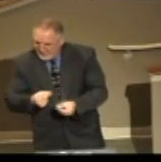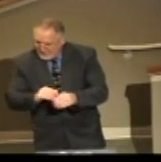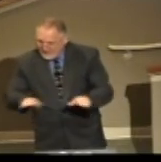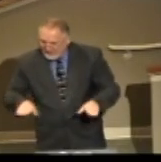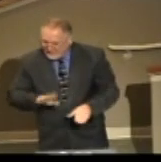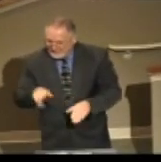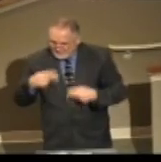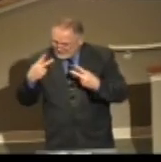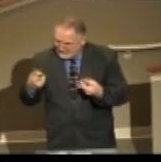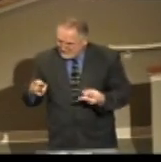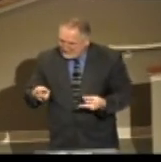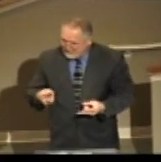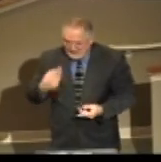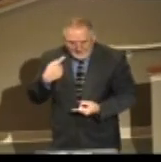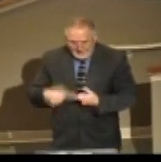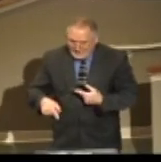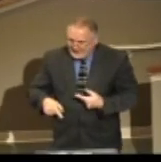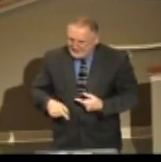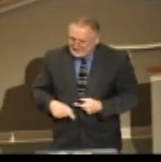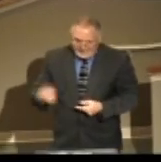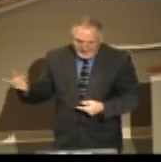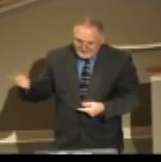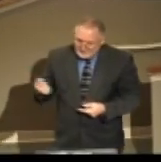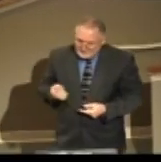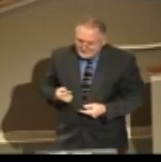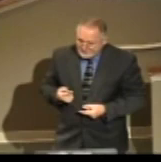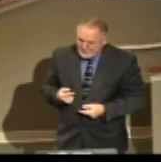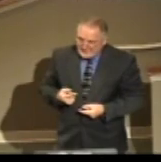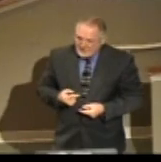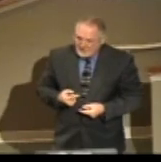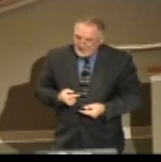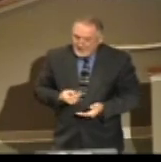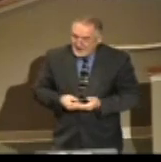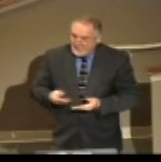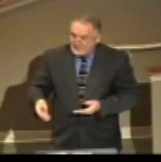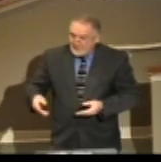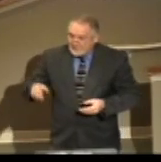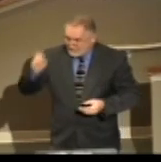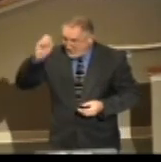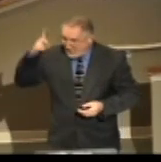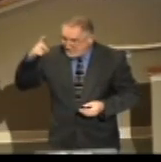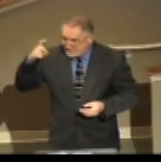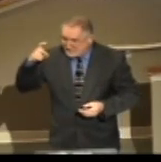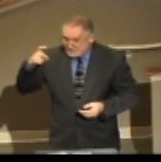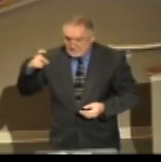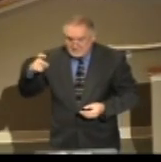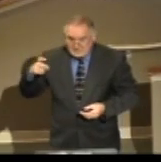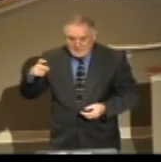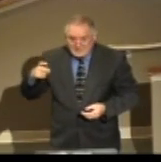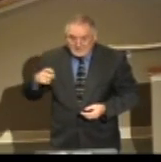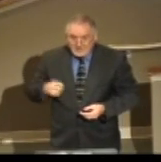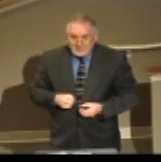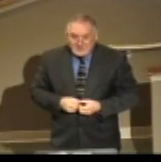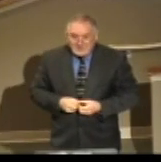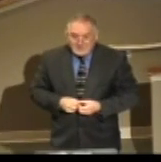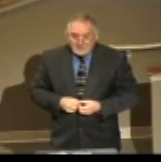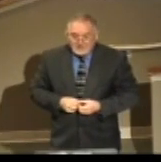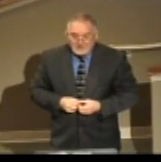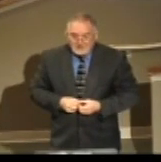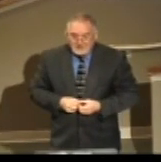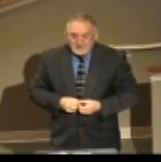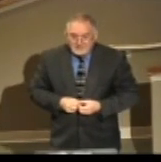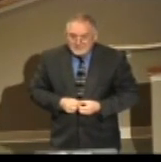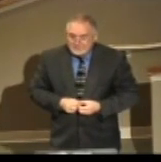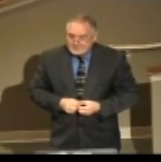Another one said, I just can't do it. I can't do it. He said, I bought a team of oxen and I have to go prove them. Anybody here buy a car without test